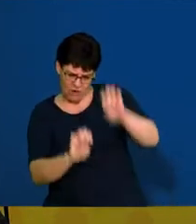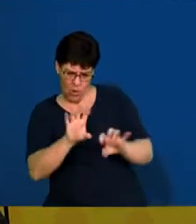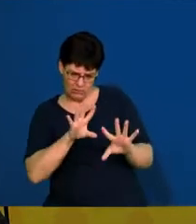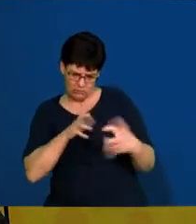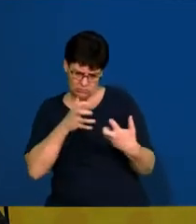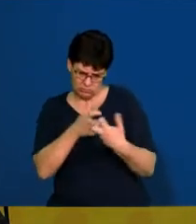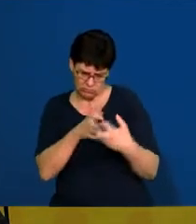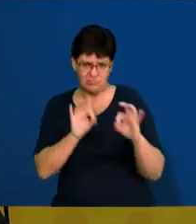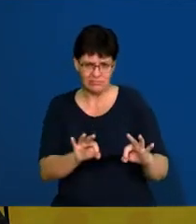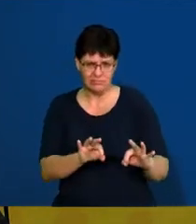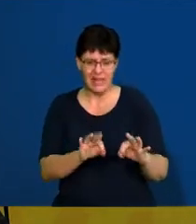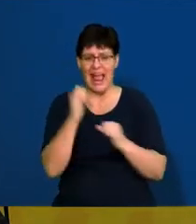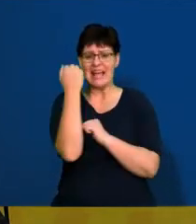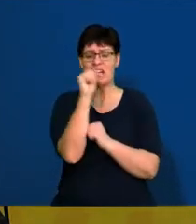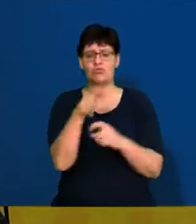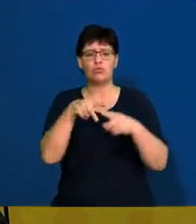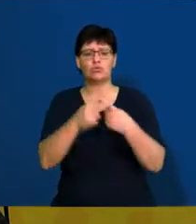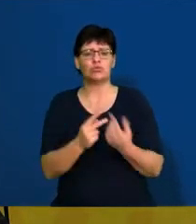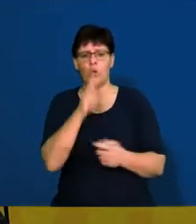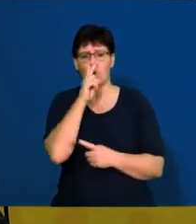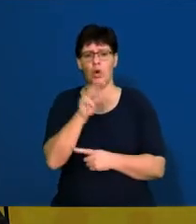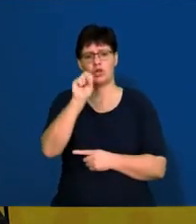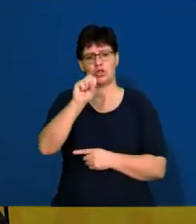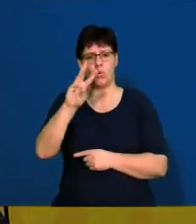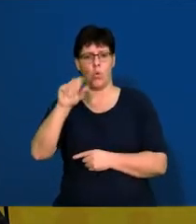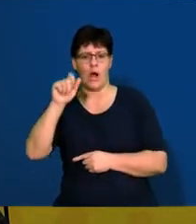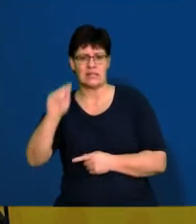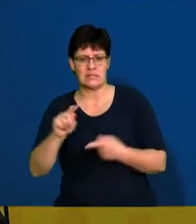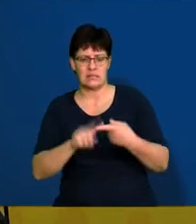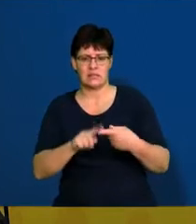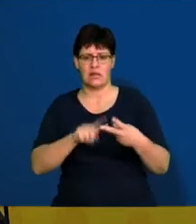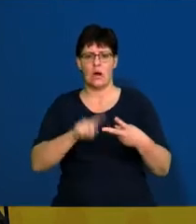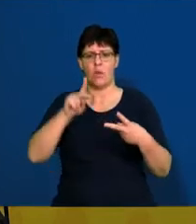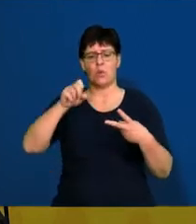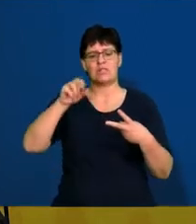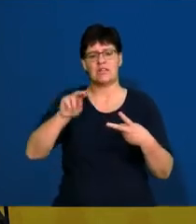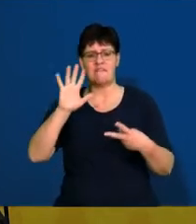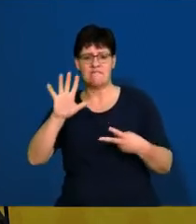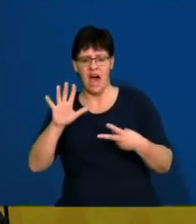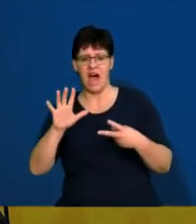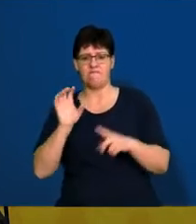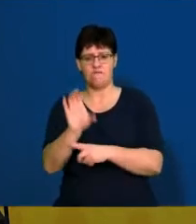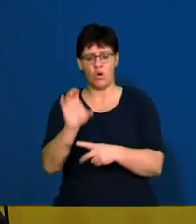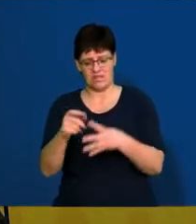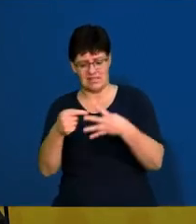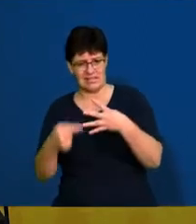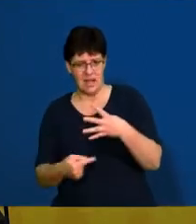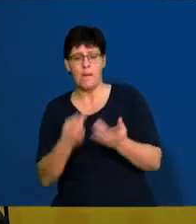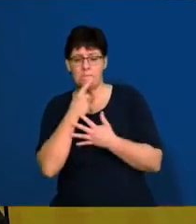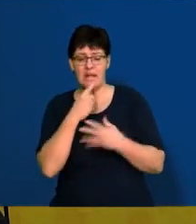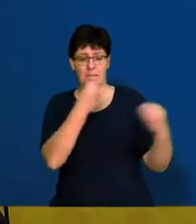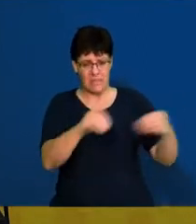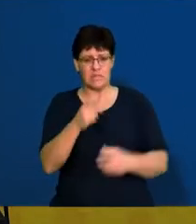industrial tools do we have there. So if you look at SWOT, Porter's Fire Forces, these are tools that the business can use